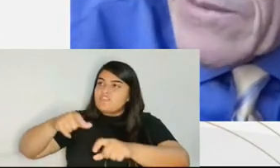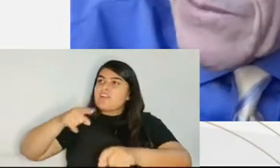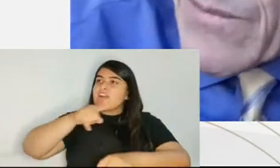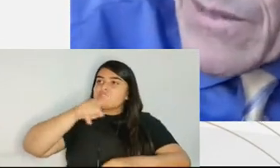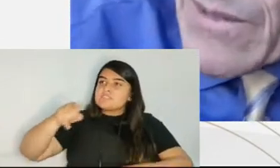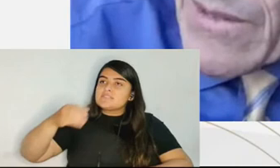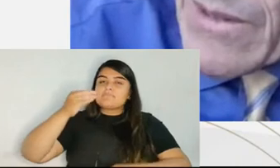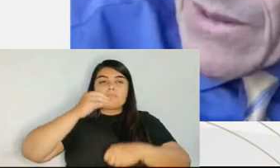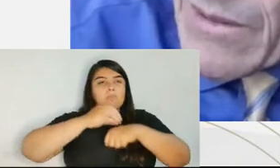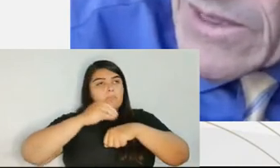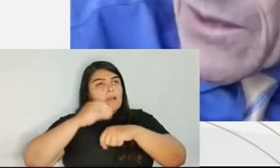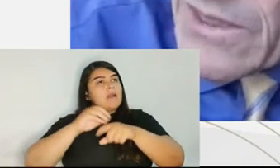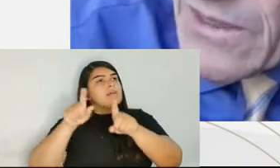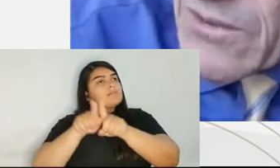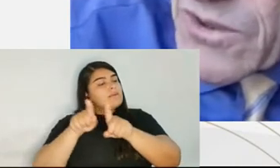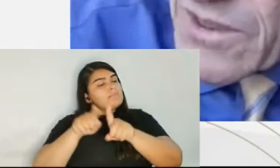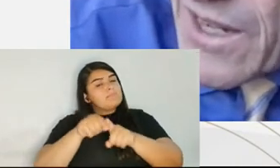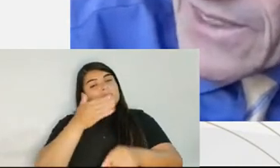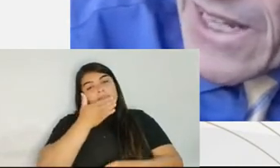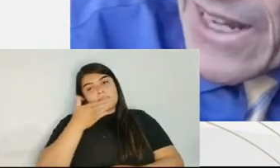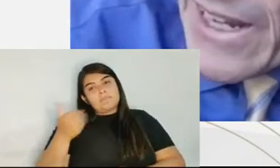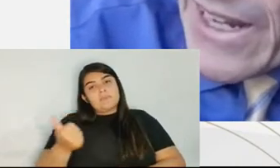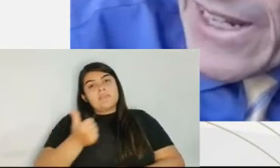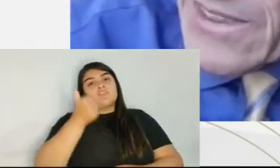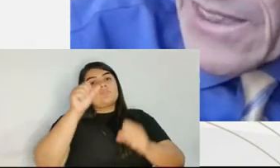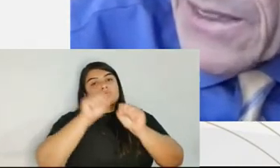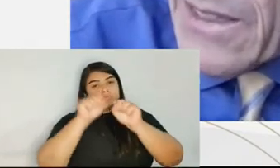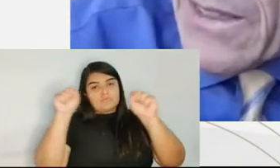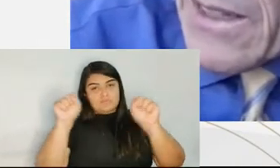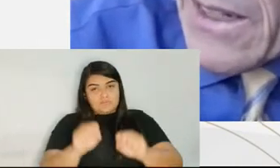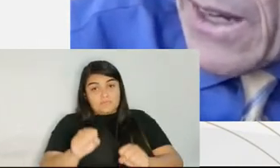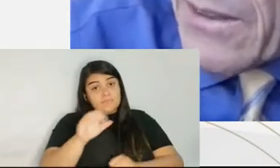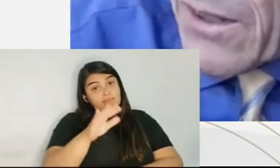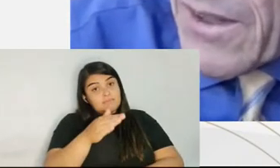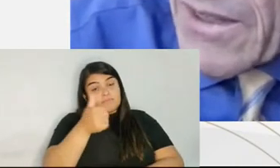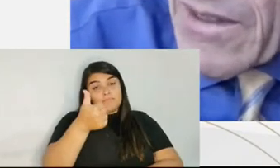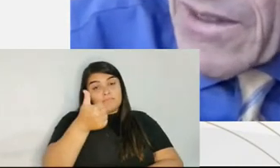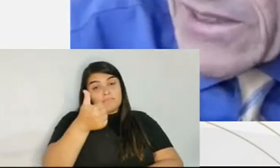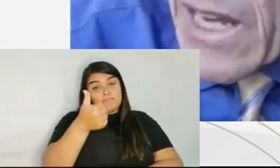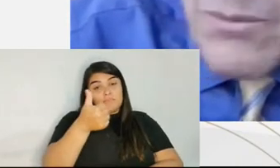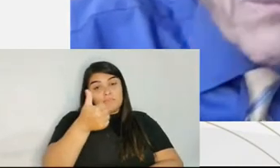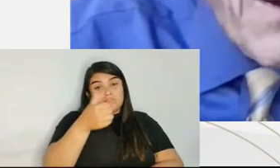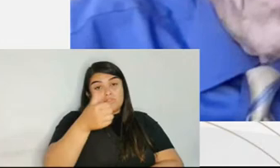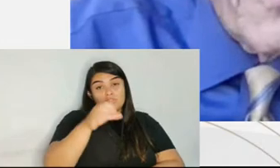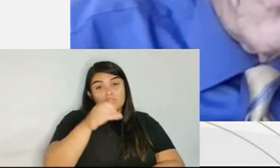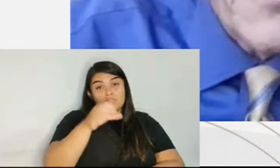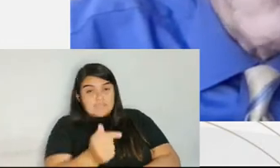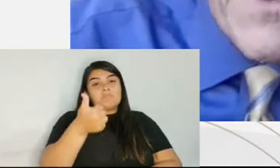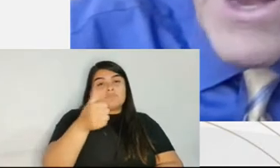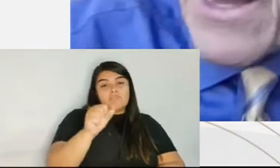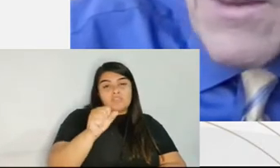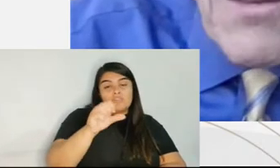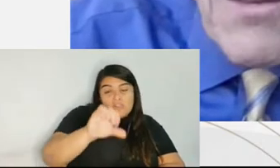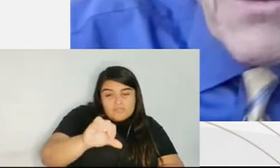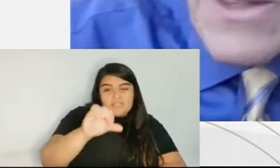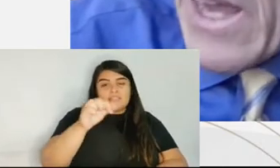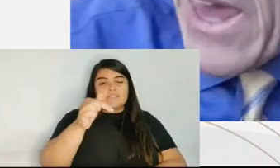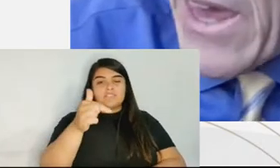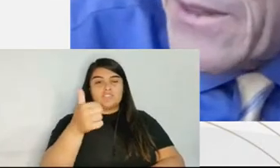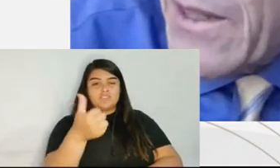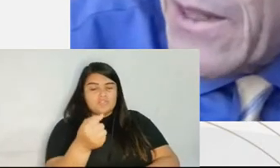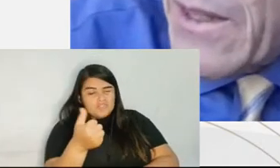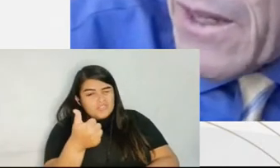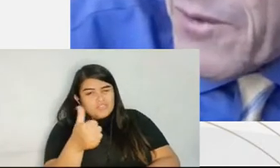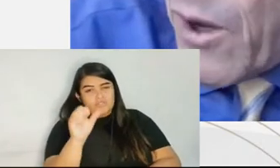1917 to 1918. A statement published by the